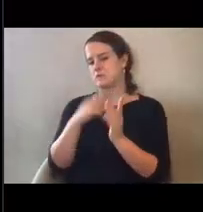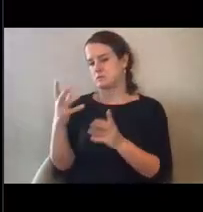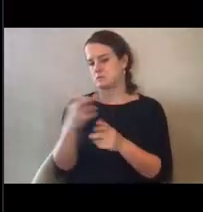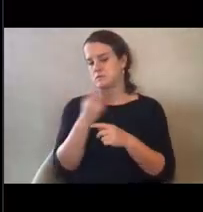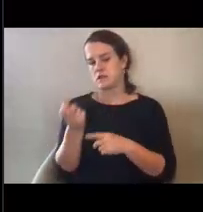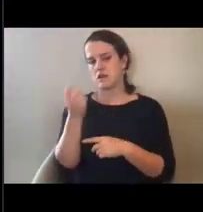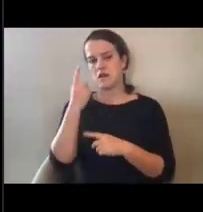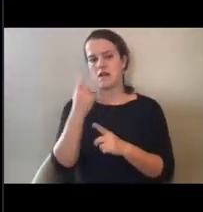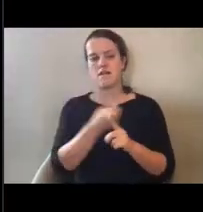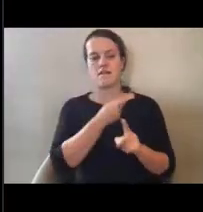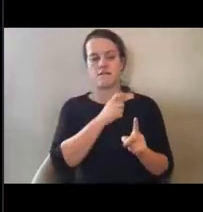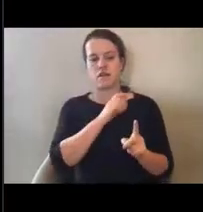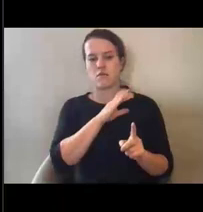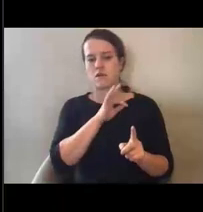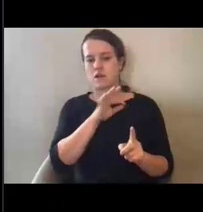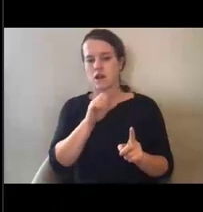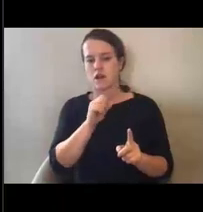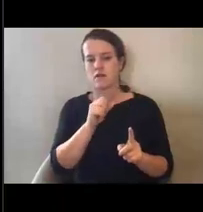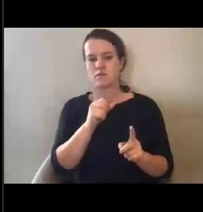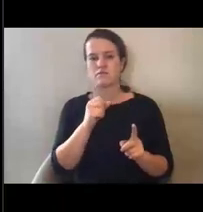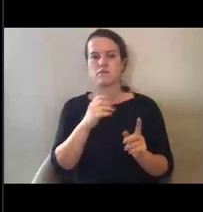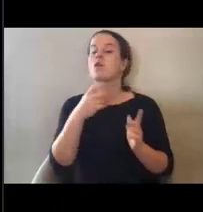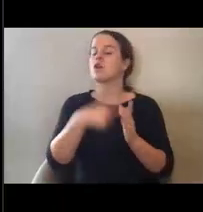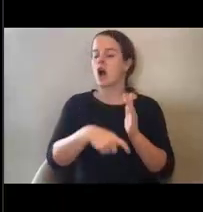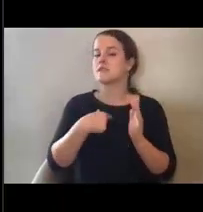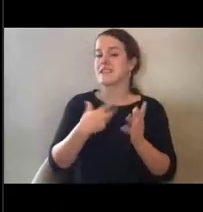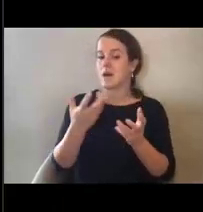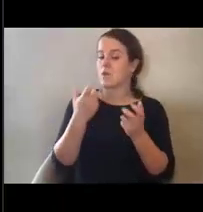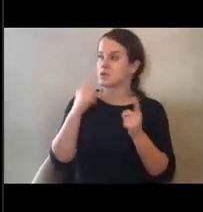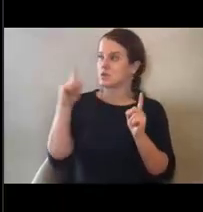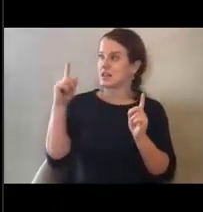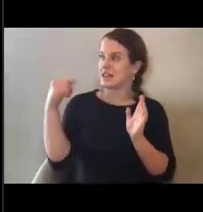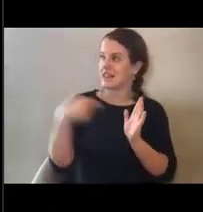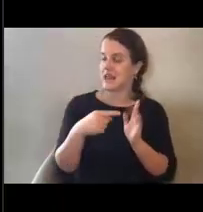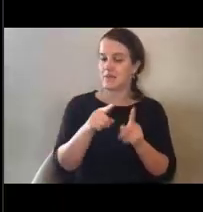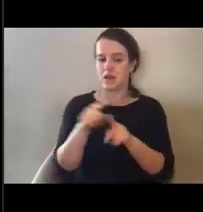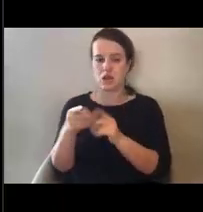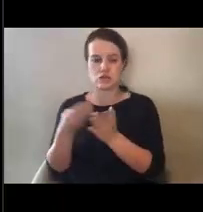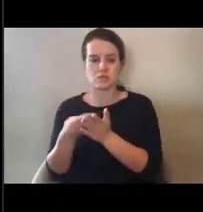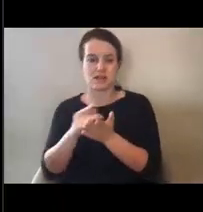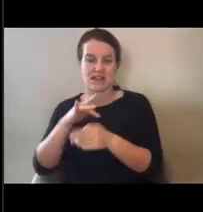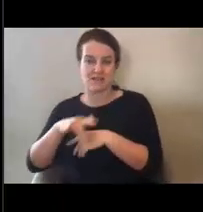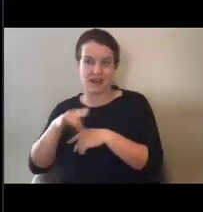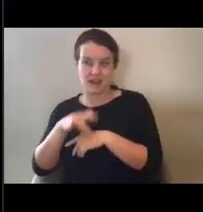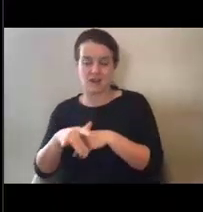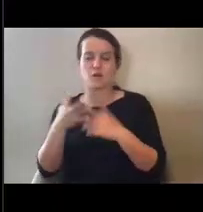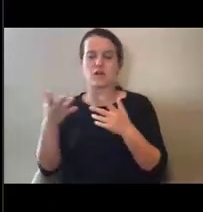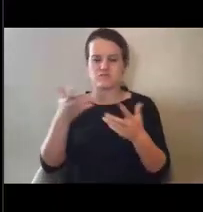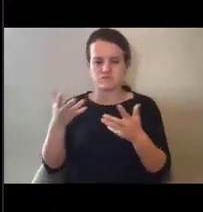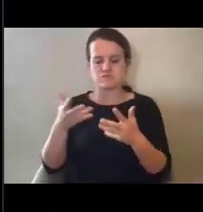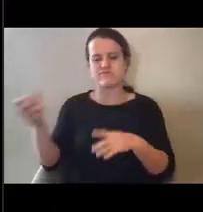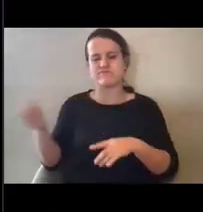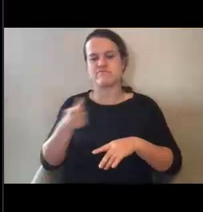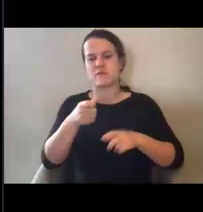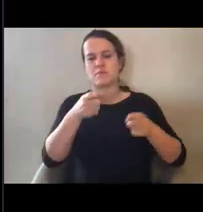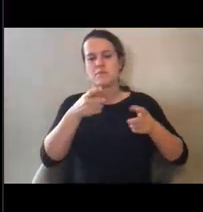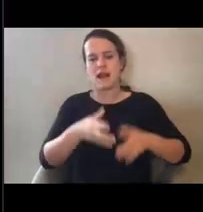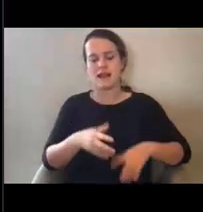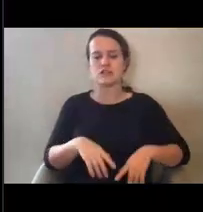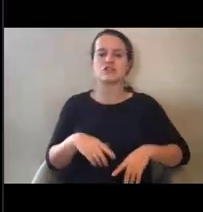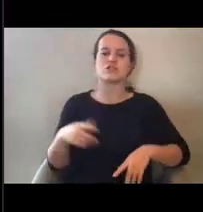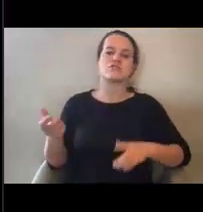that I'd like to claim to, you know, there is money available and to help